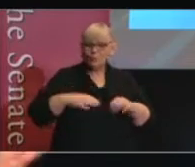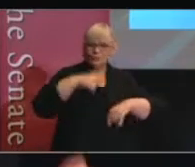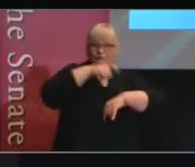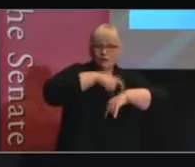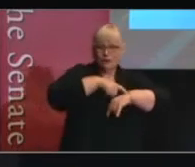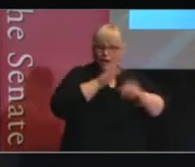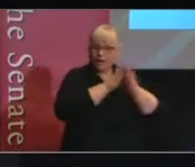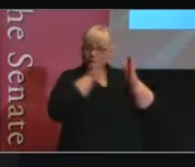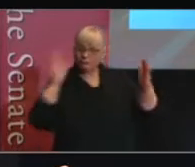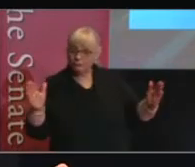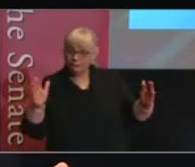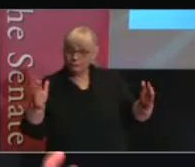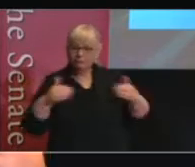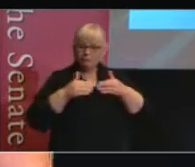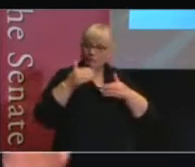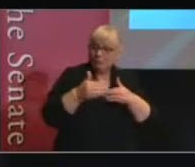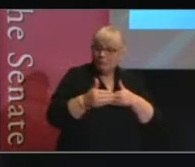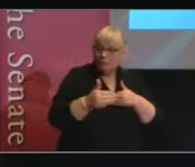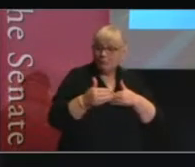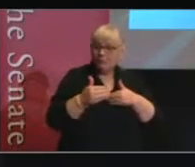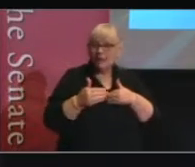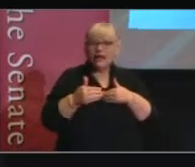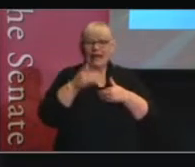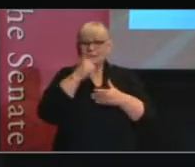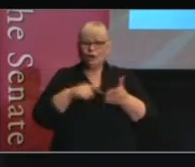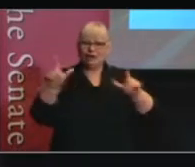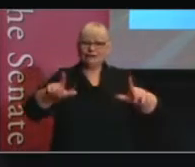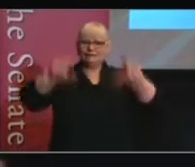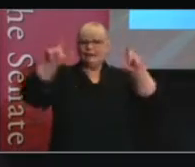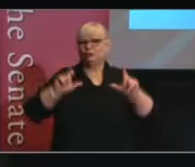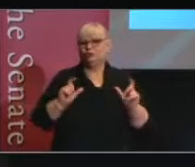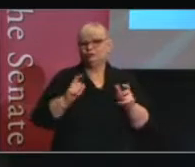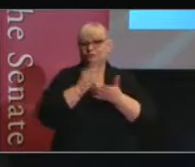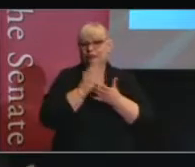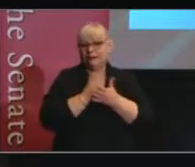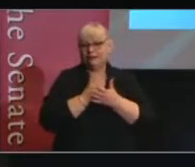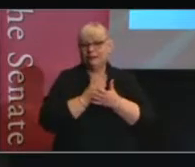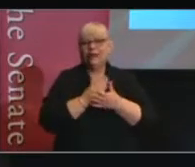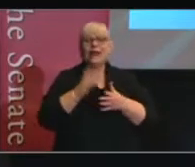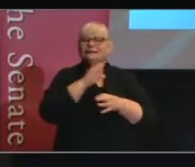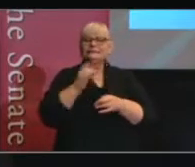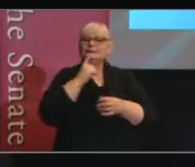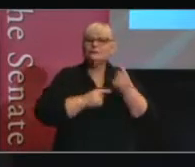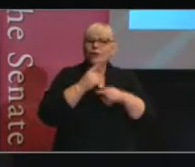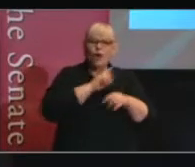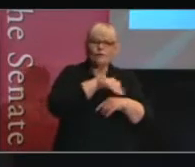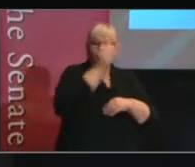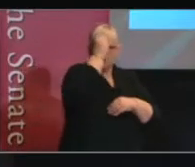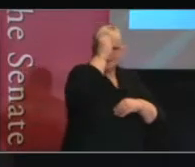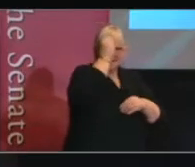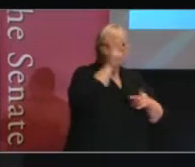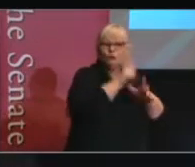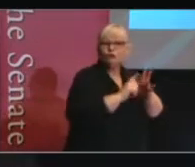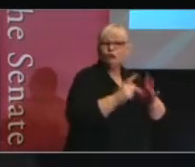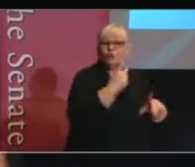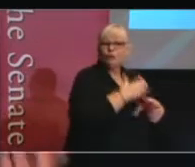that that involves looking really quickly at impact. But also, it doesn't tell us what the committee might have done